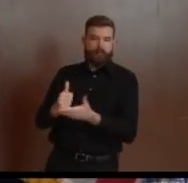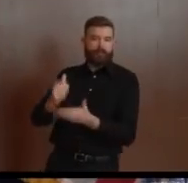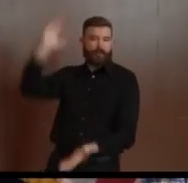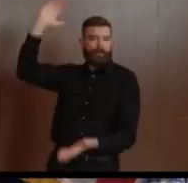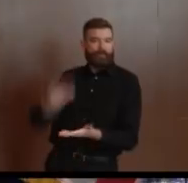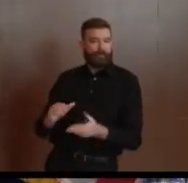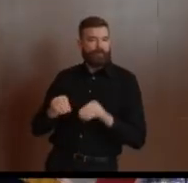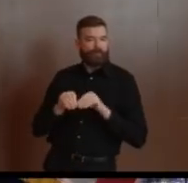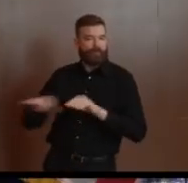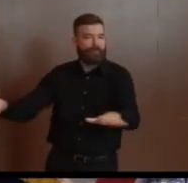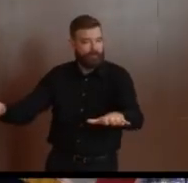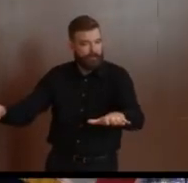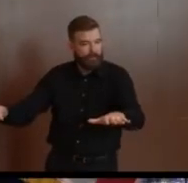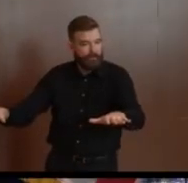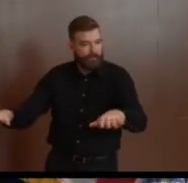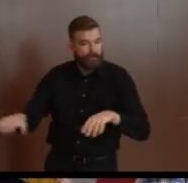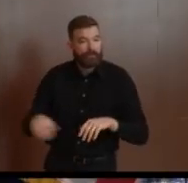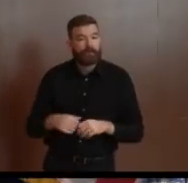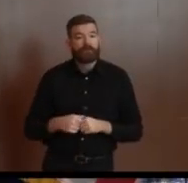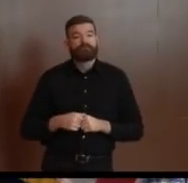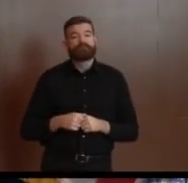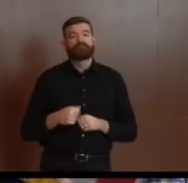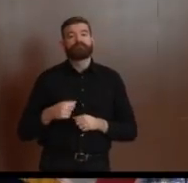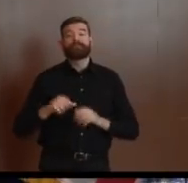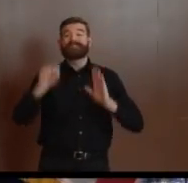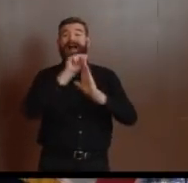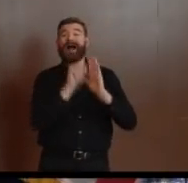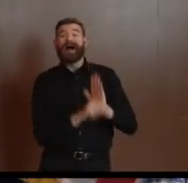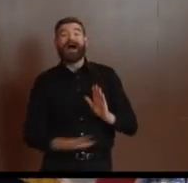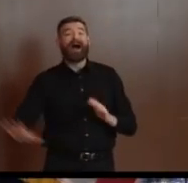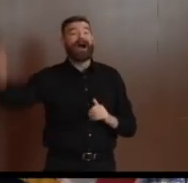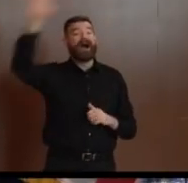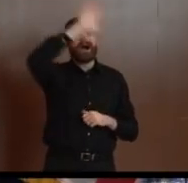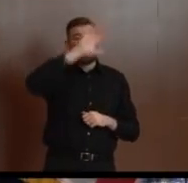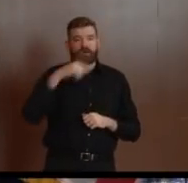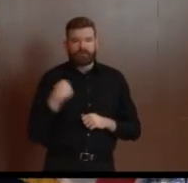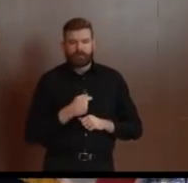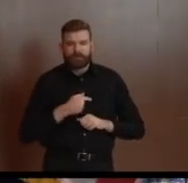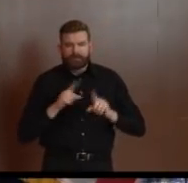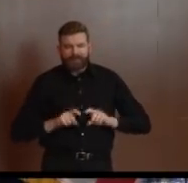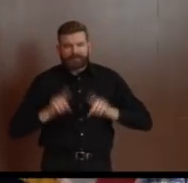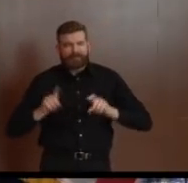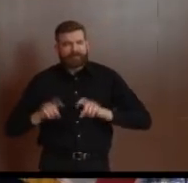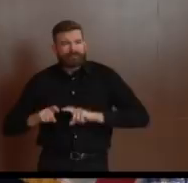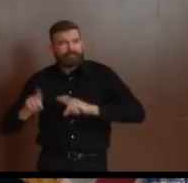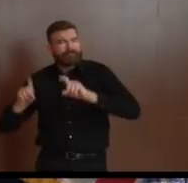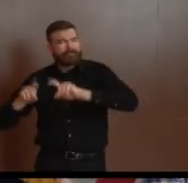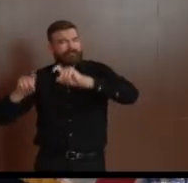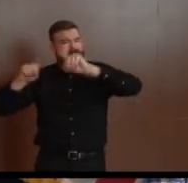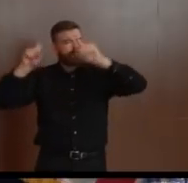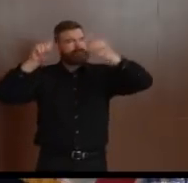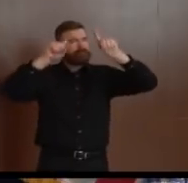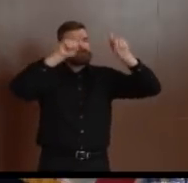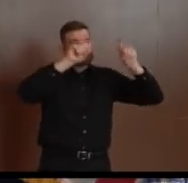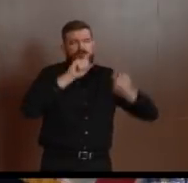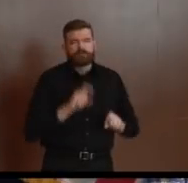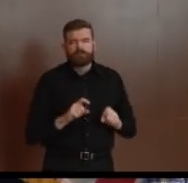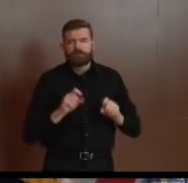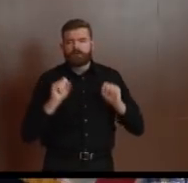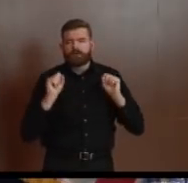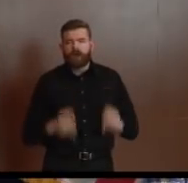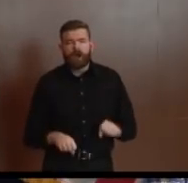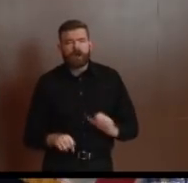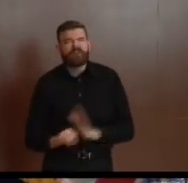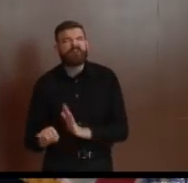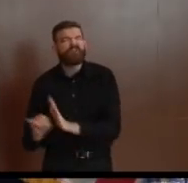in actuality getting a clearer and better sense of how far the coronavirus has already spread. We expect, as I said,